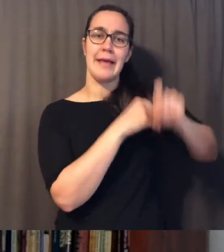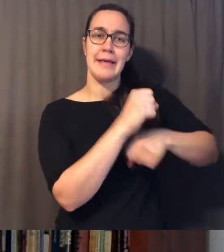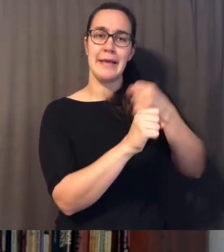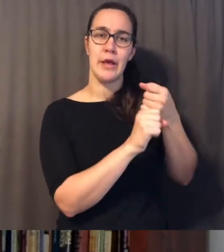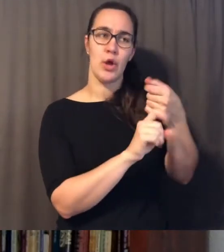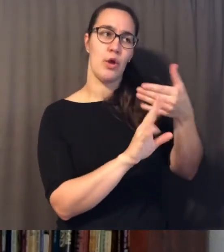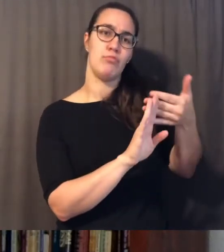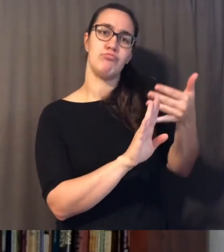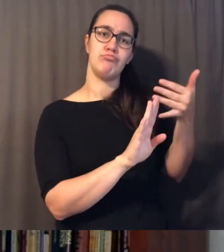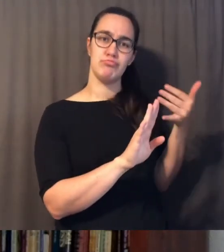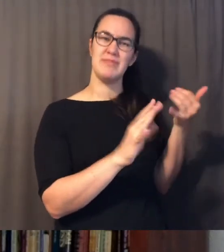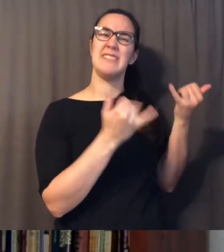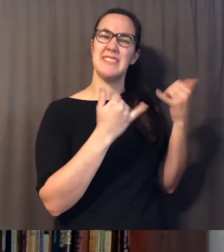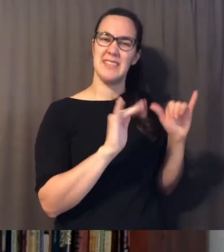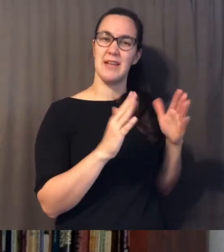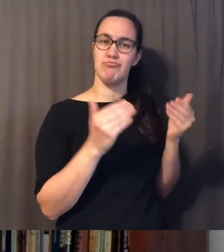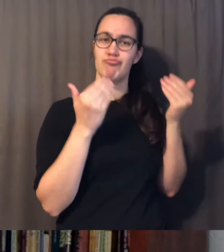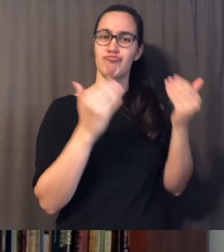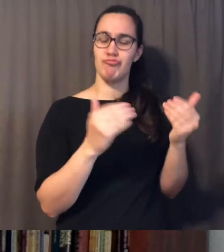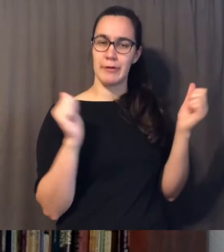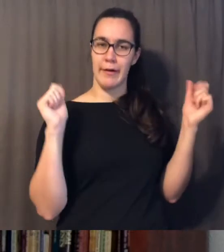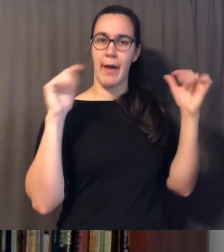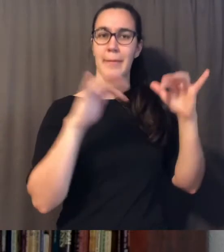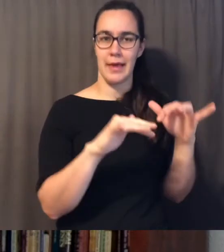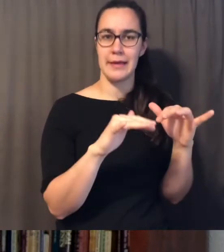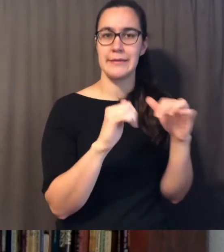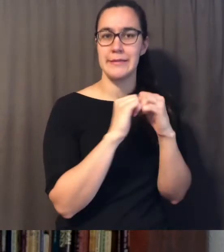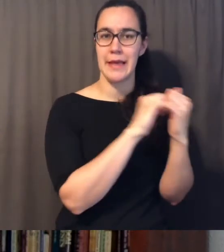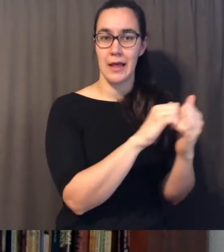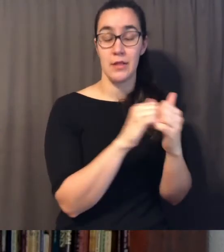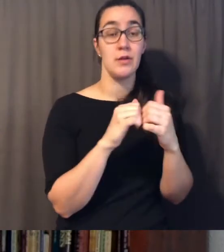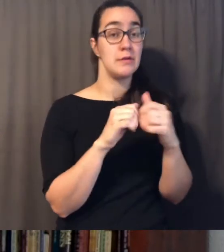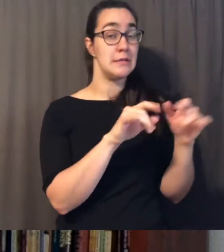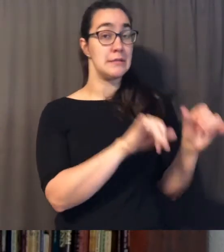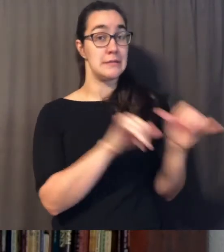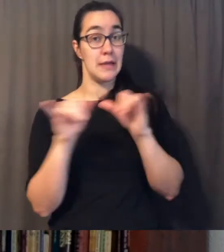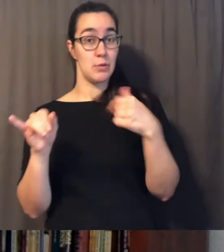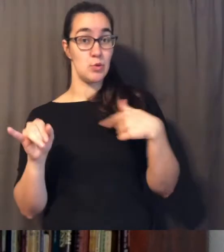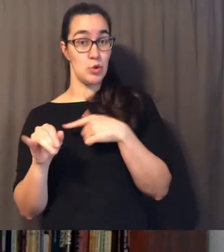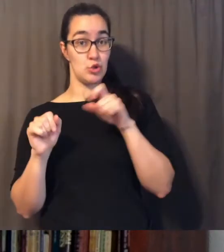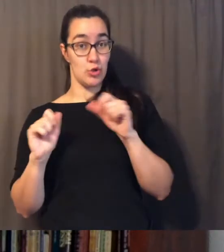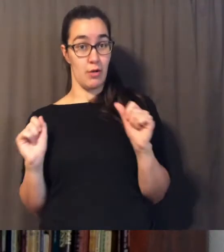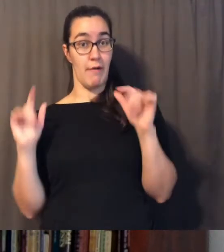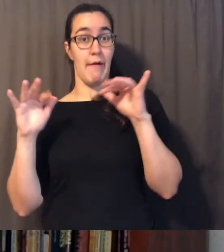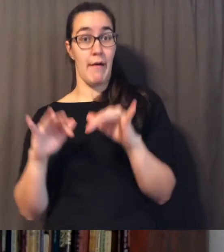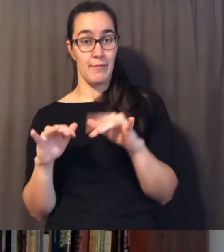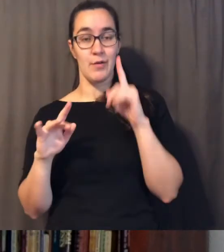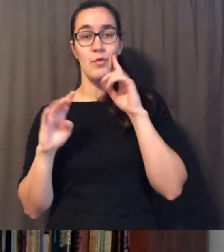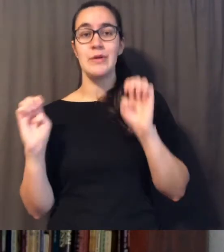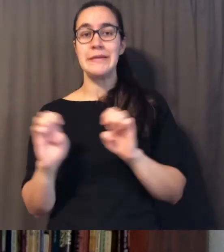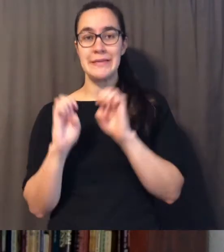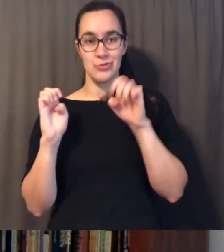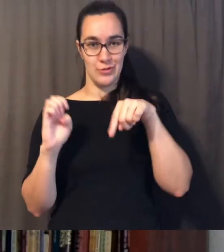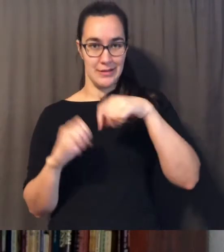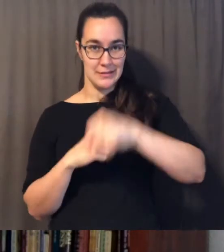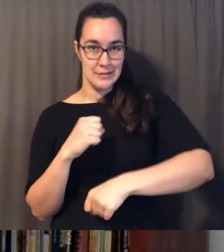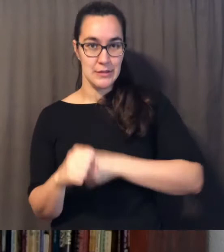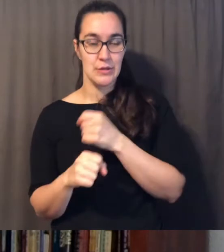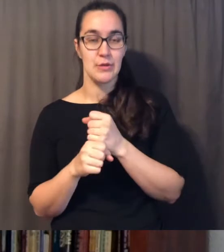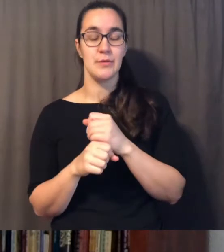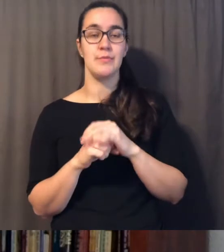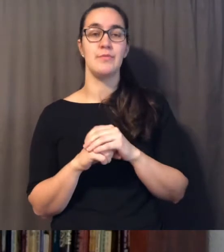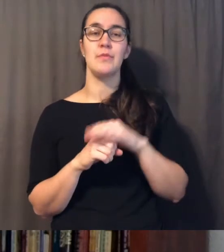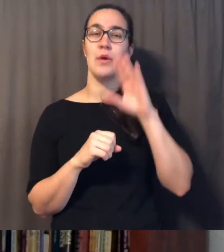coming they were coming as we should be coming to easter this year knowing that we come to